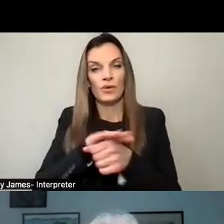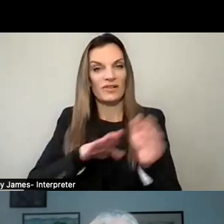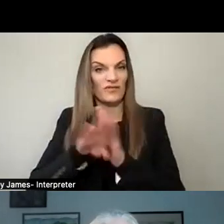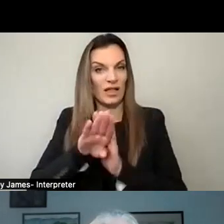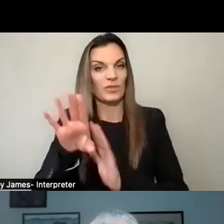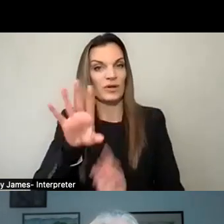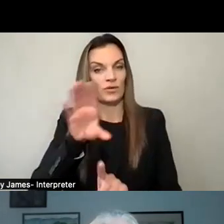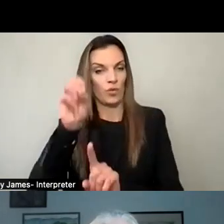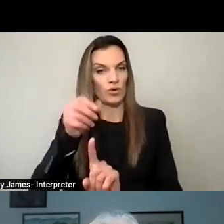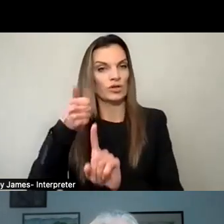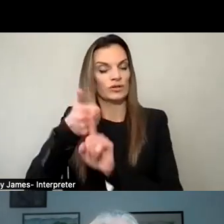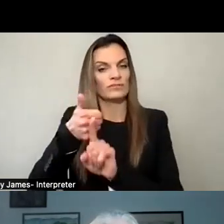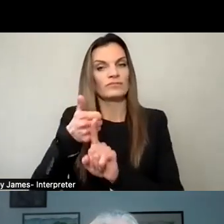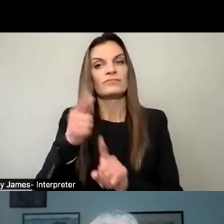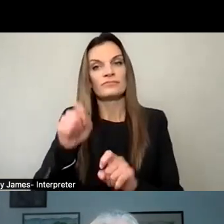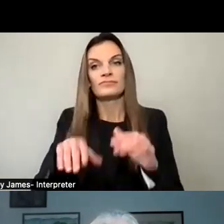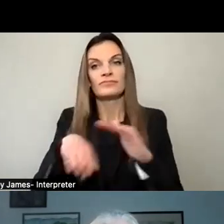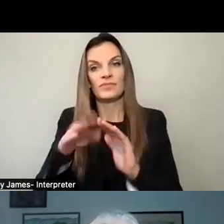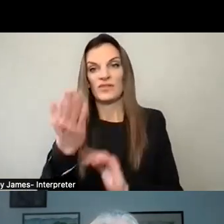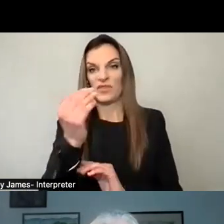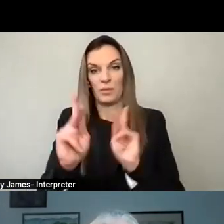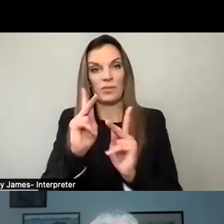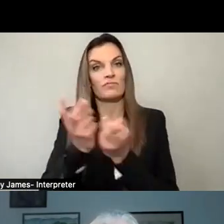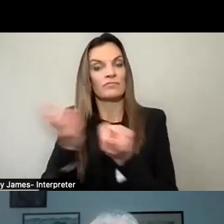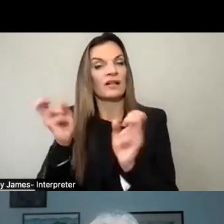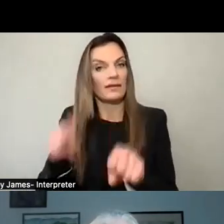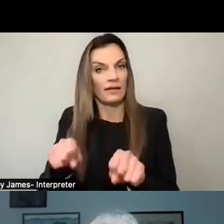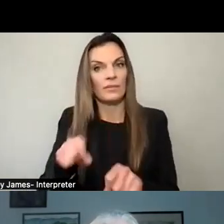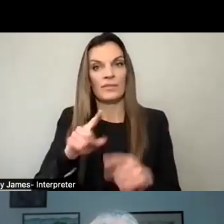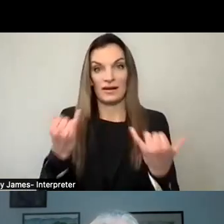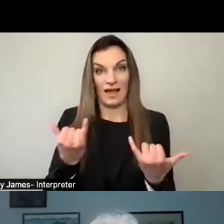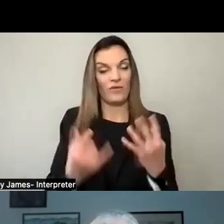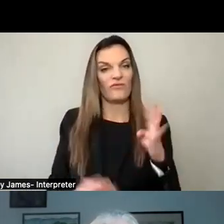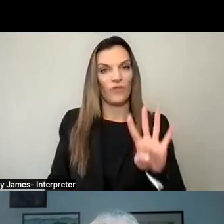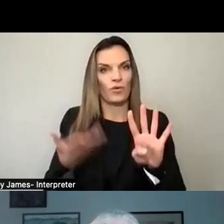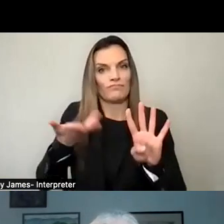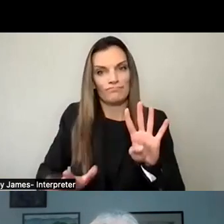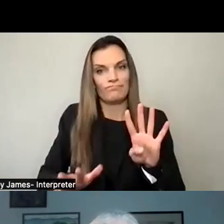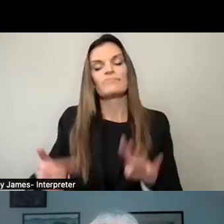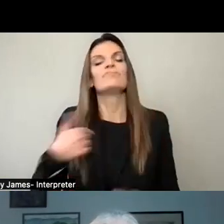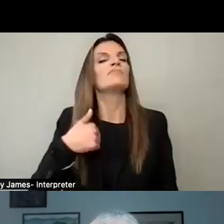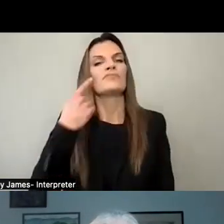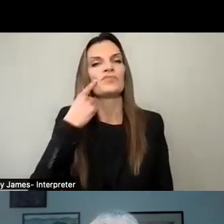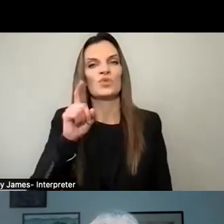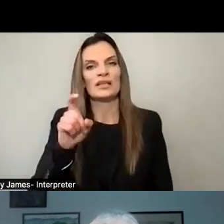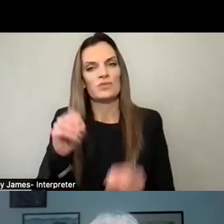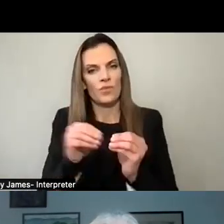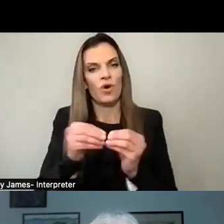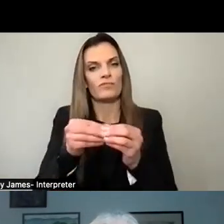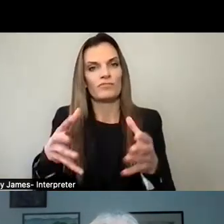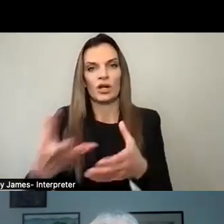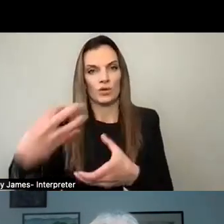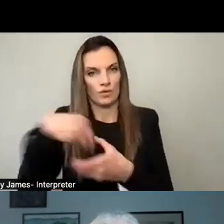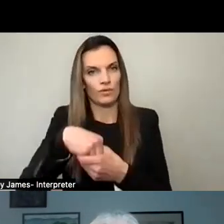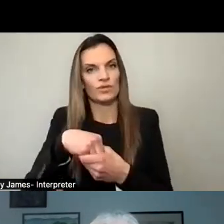has an opportunity to have up to 15 people on it. Currently, we only have four. I think we need to take the opportunity to expand the inclusion of